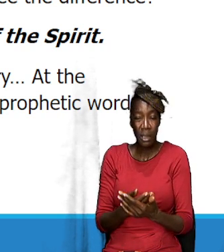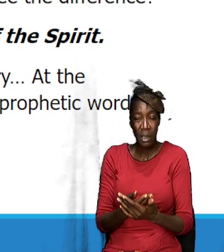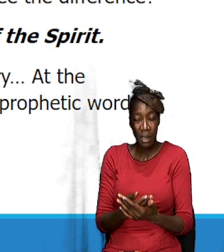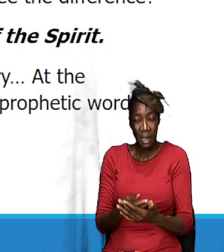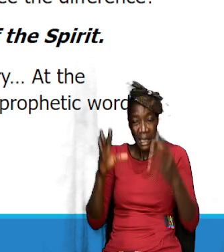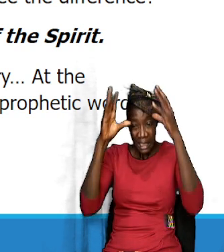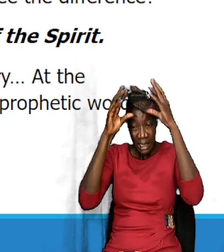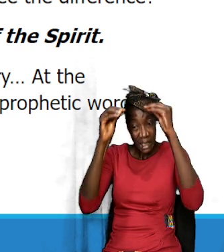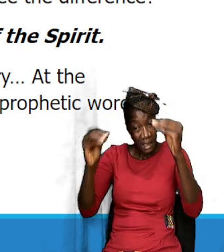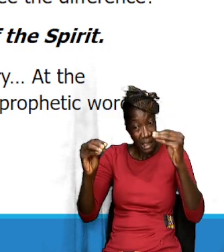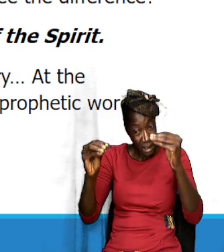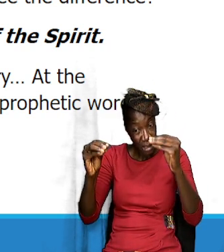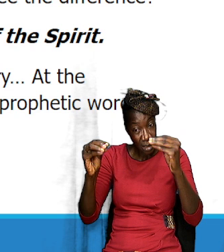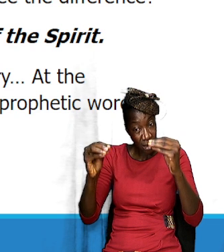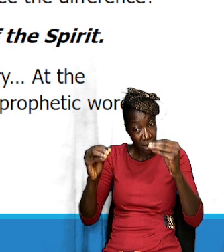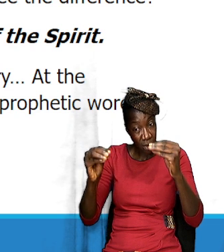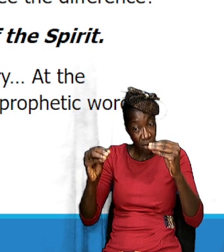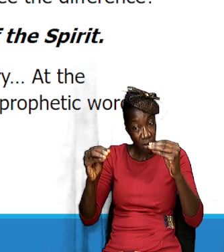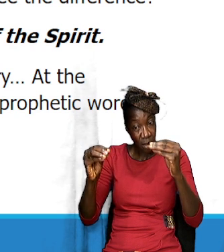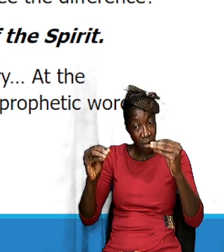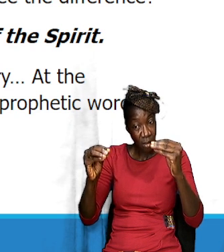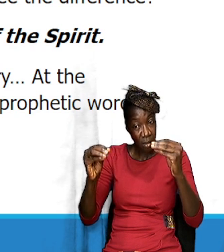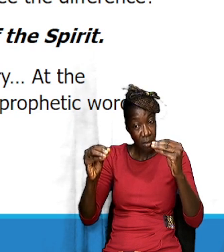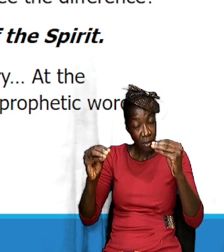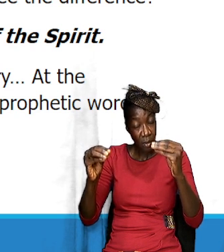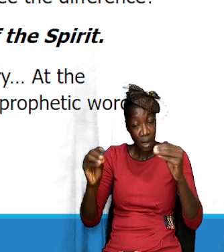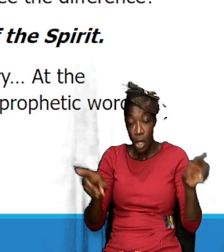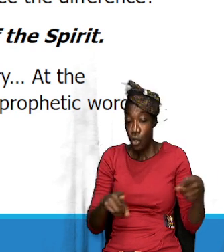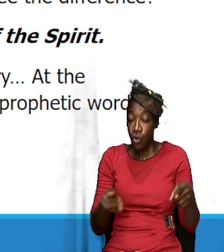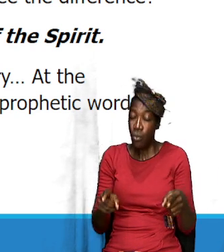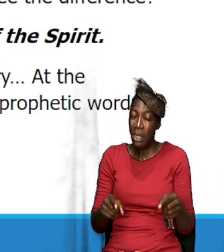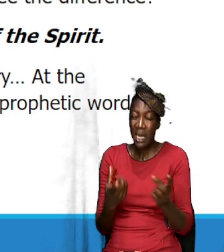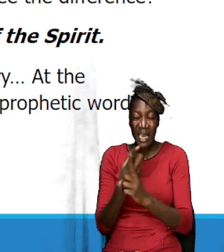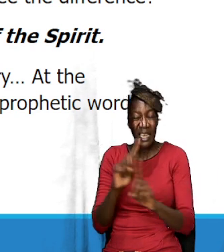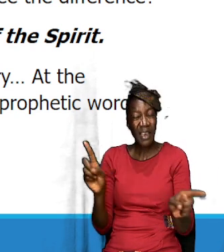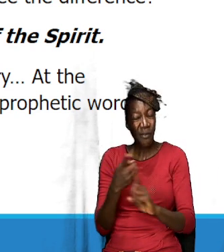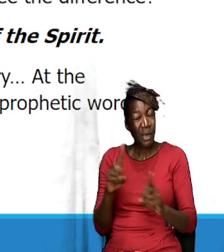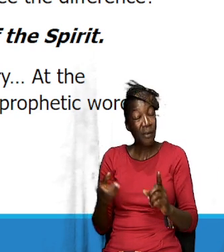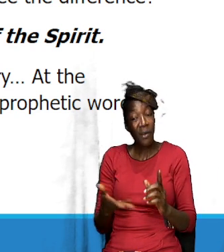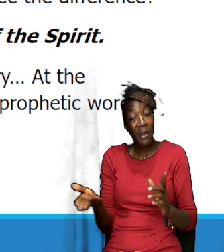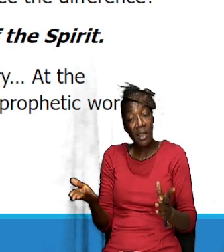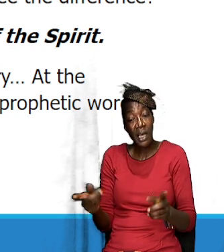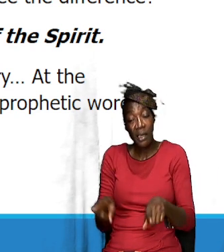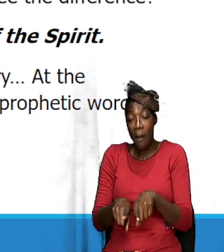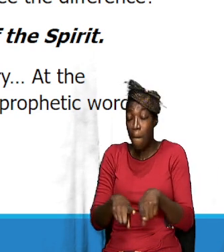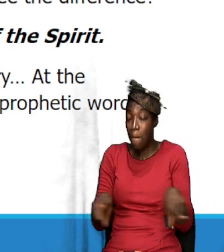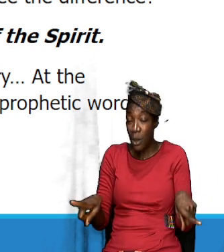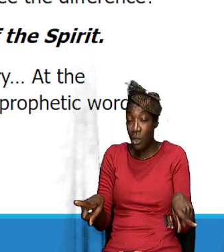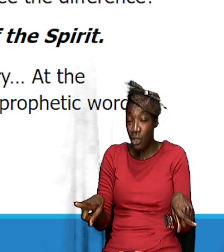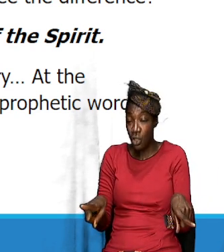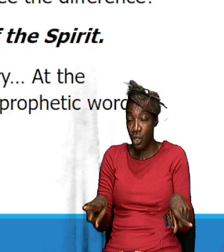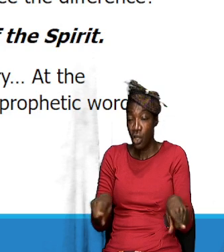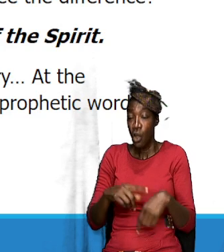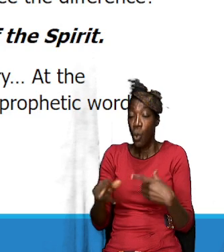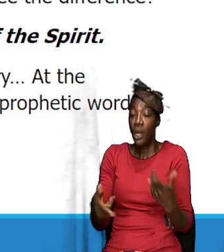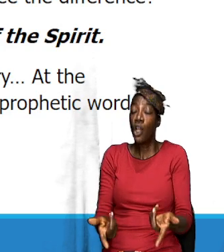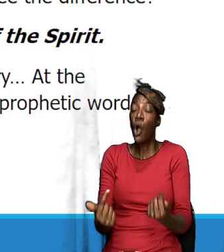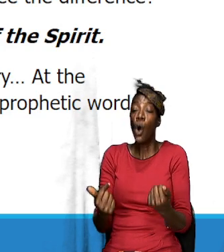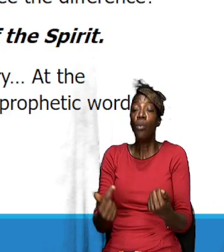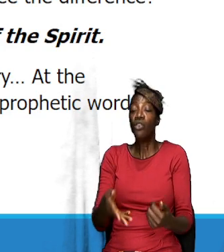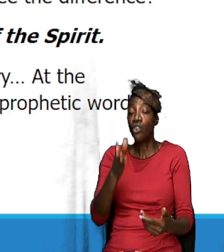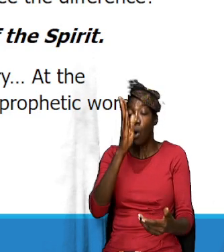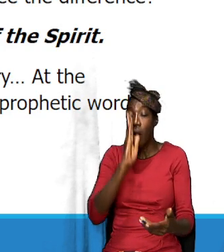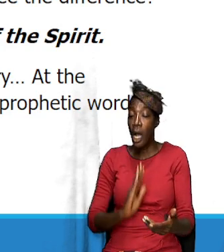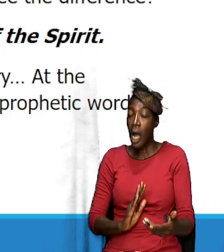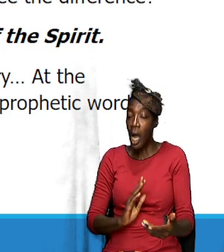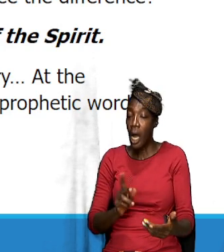Some of us is good at doing various things. But ultimately when it comes to God and when it